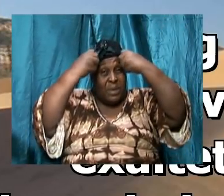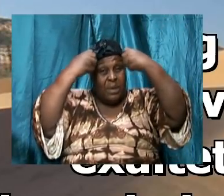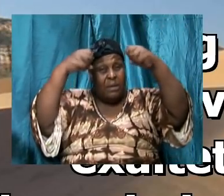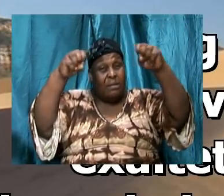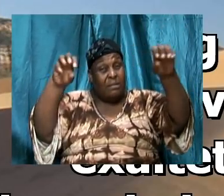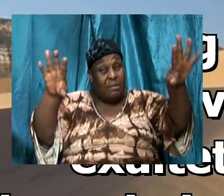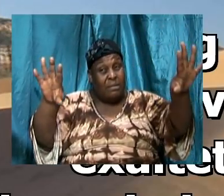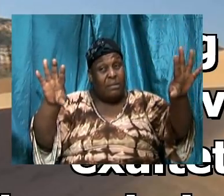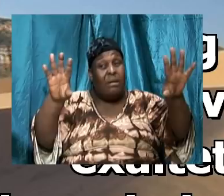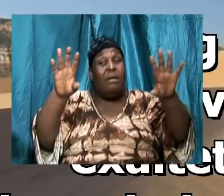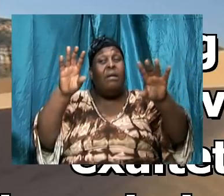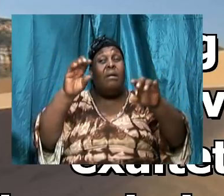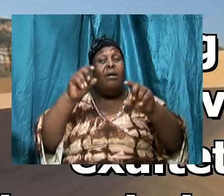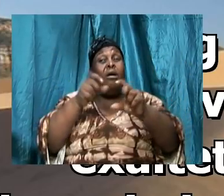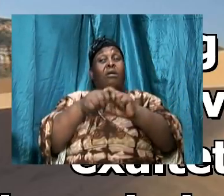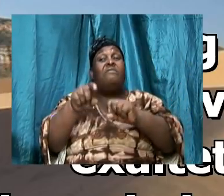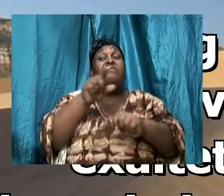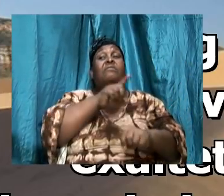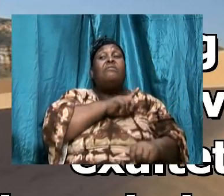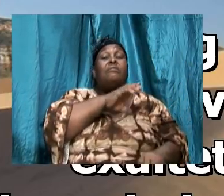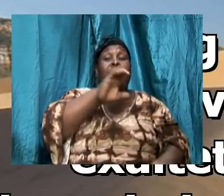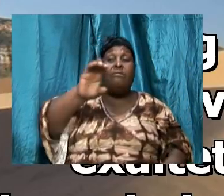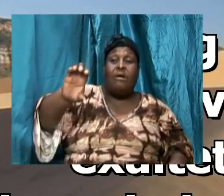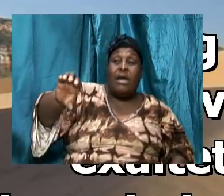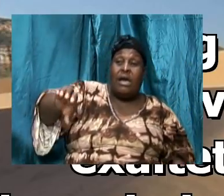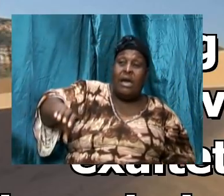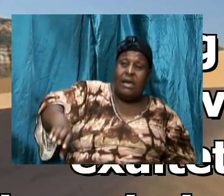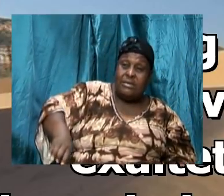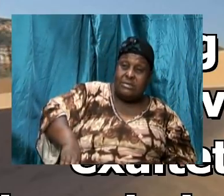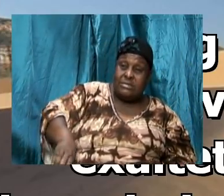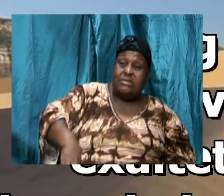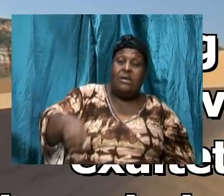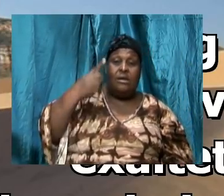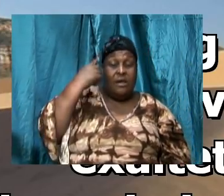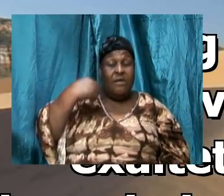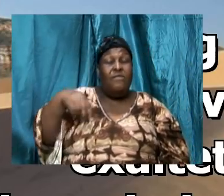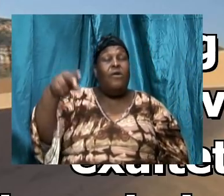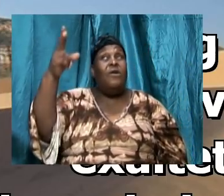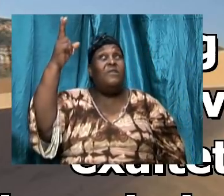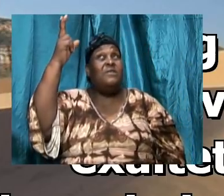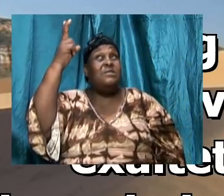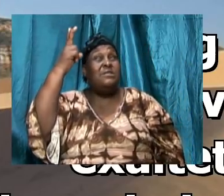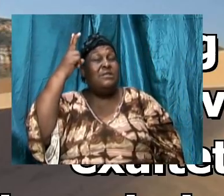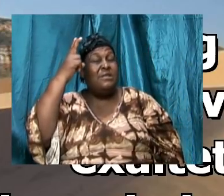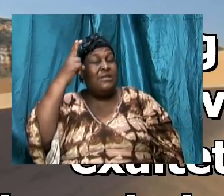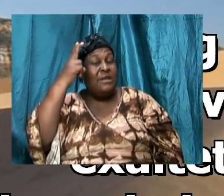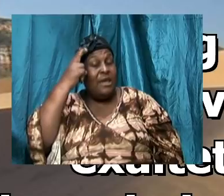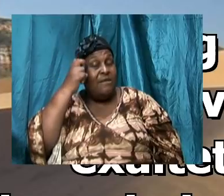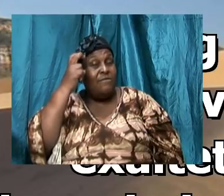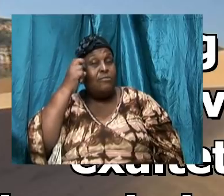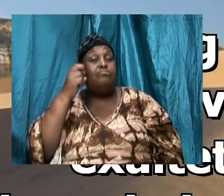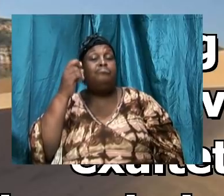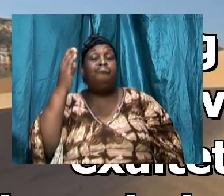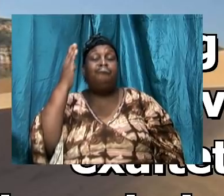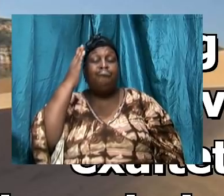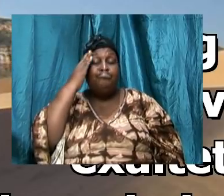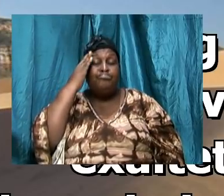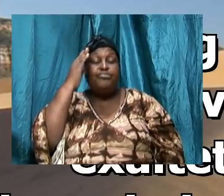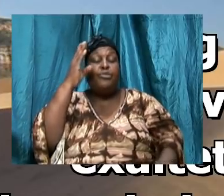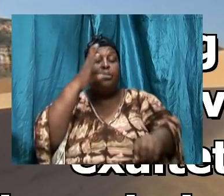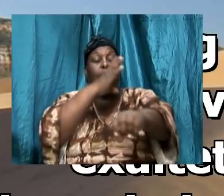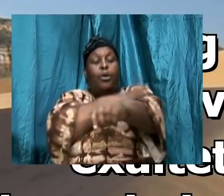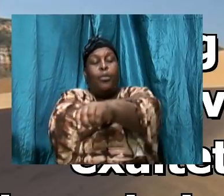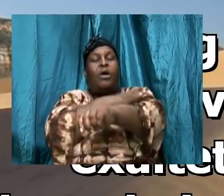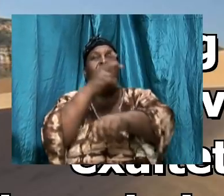He clearly knows the power of the mind. He clearly knows the power of the thought.